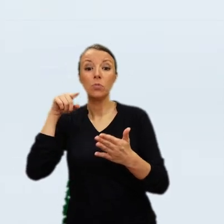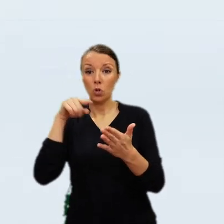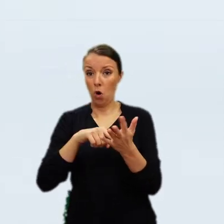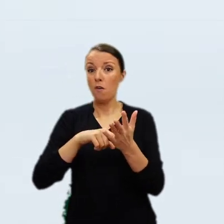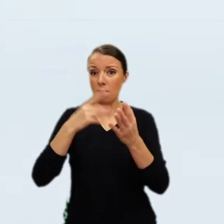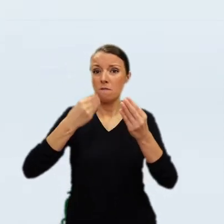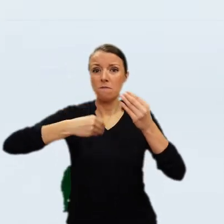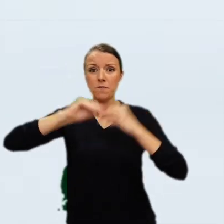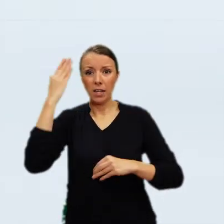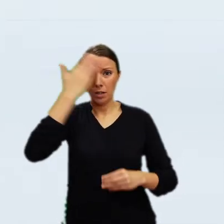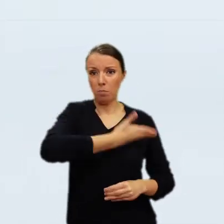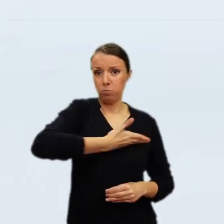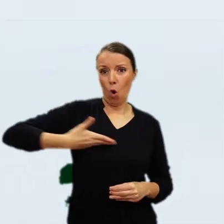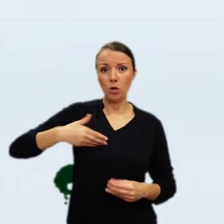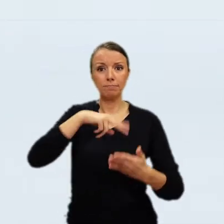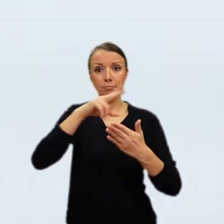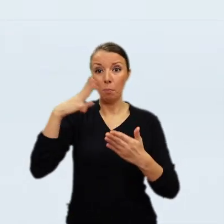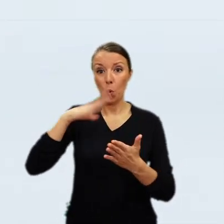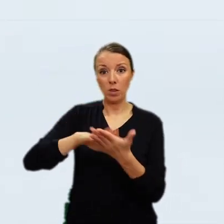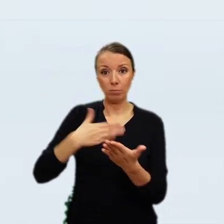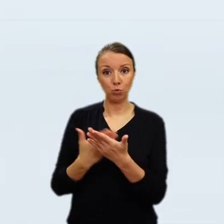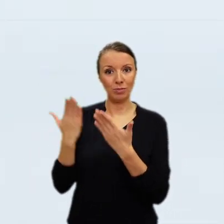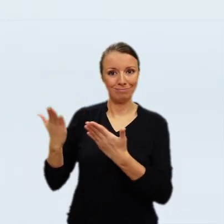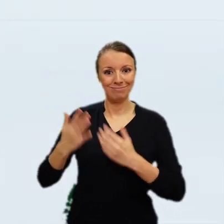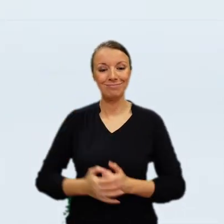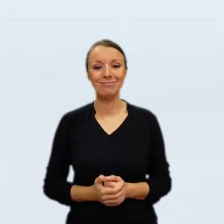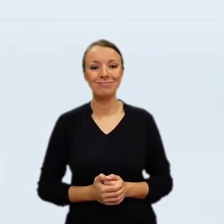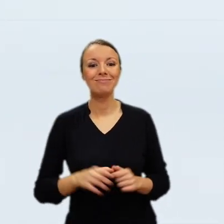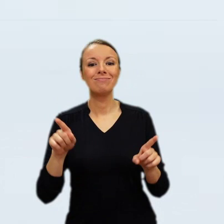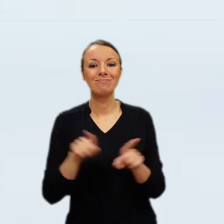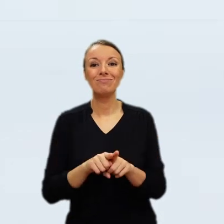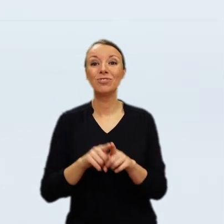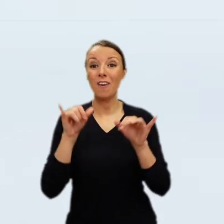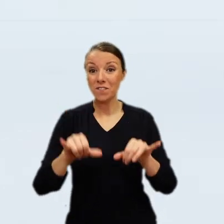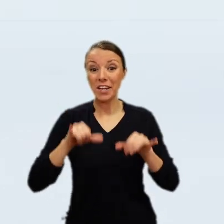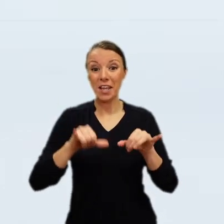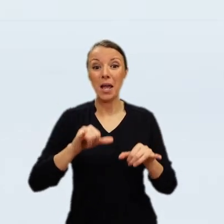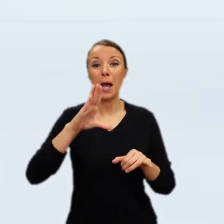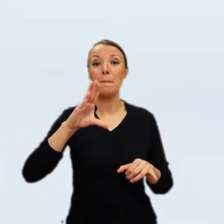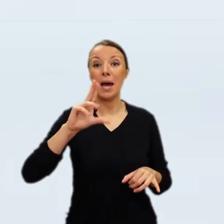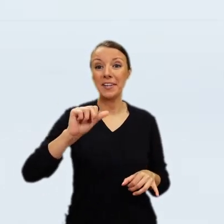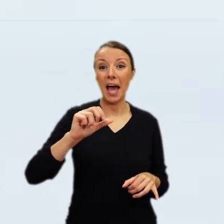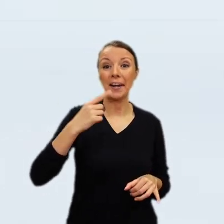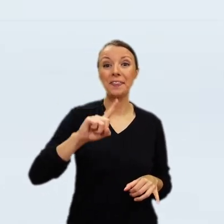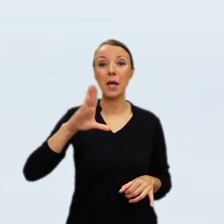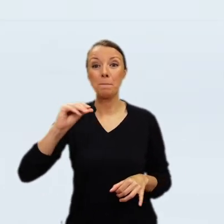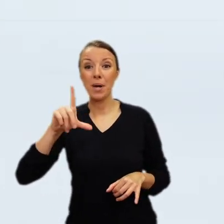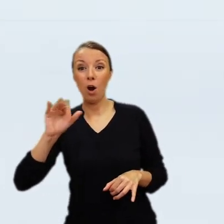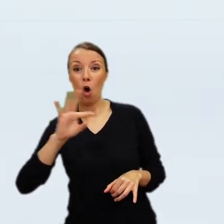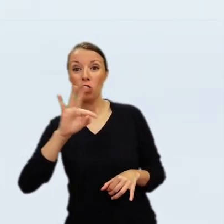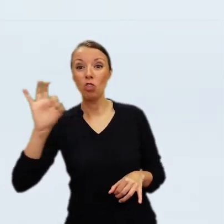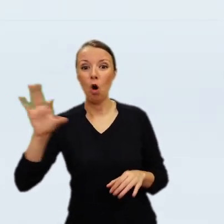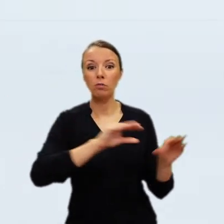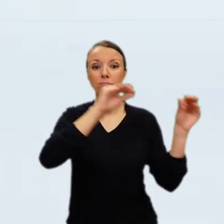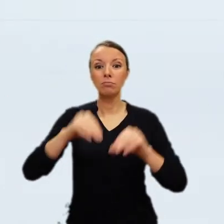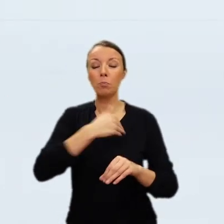allegedly tasked with assembling a collection of paintings for the king in England between 1790 and 1795, claimed